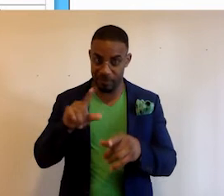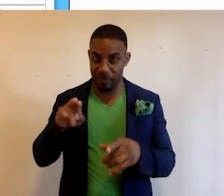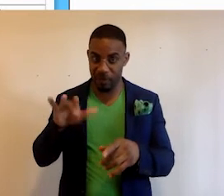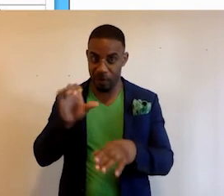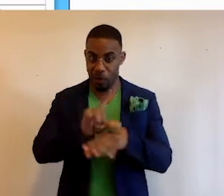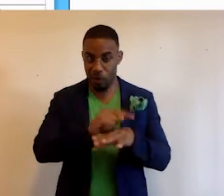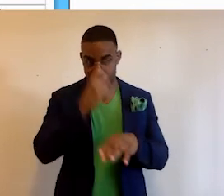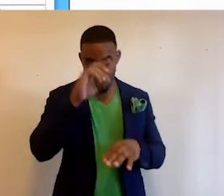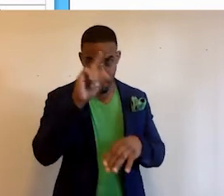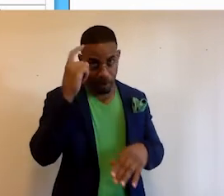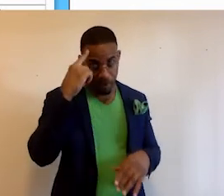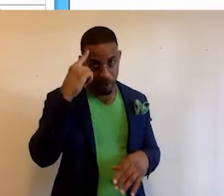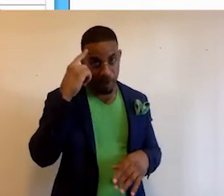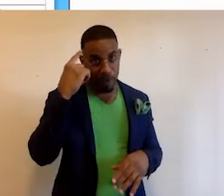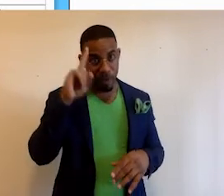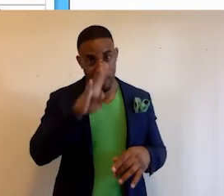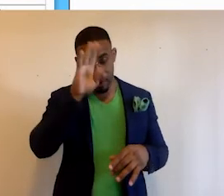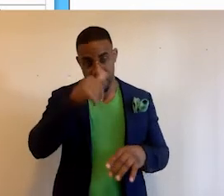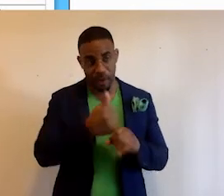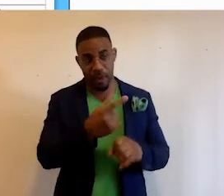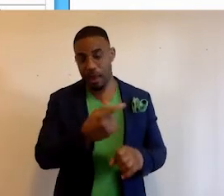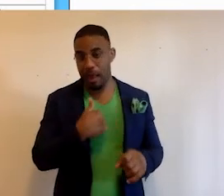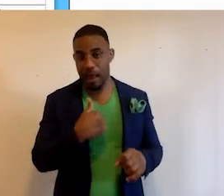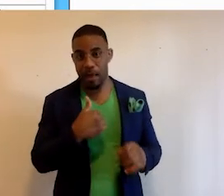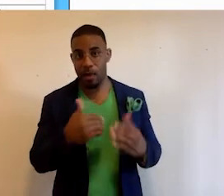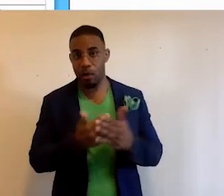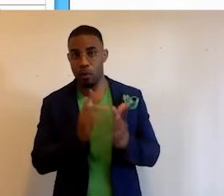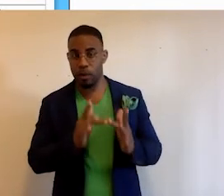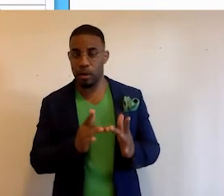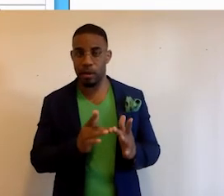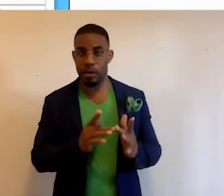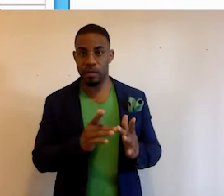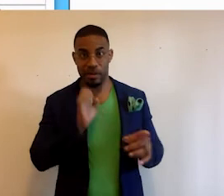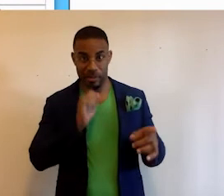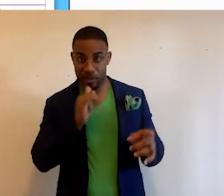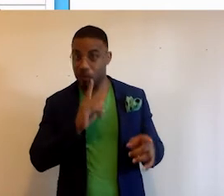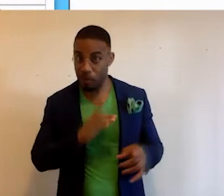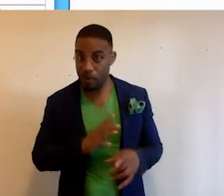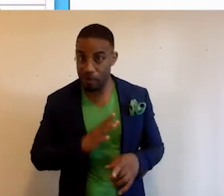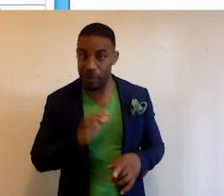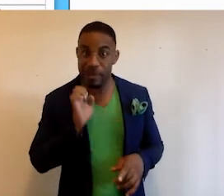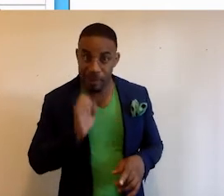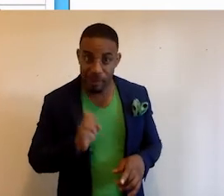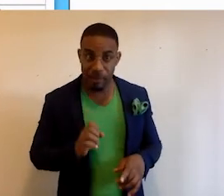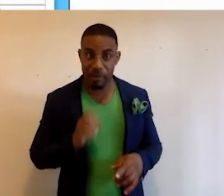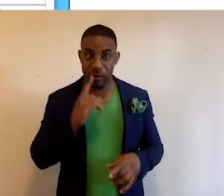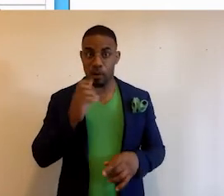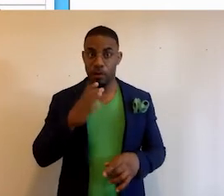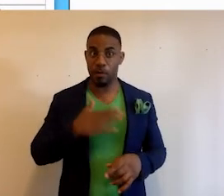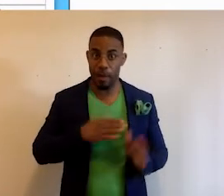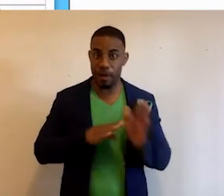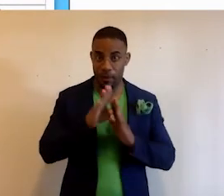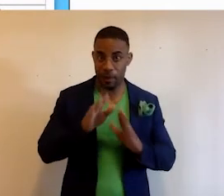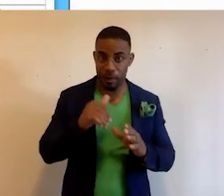consulting for the government when the need came up for them to have a good website. So she, and that's right, she was one of my